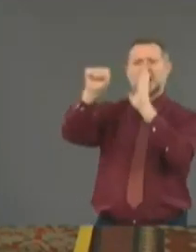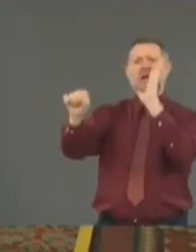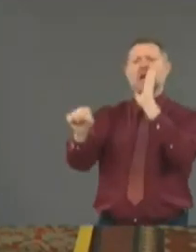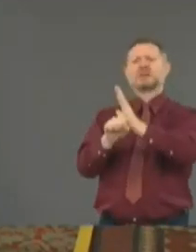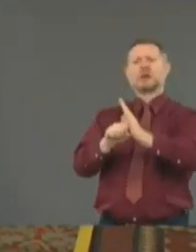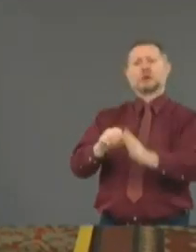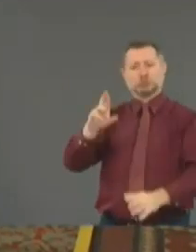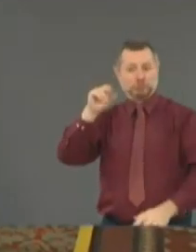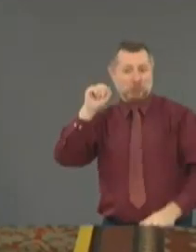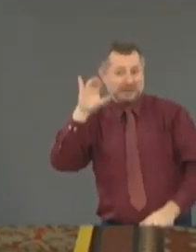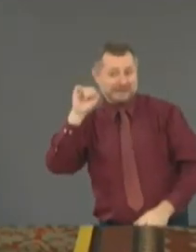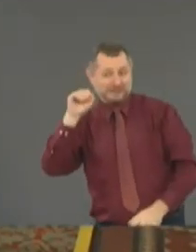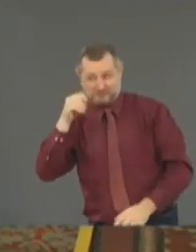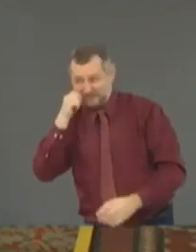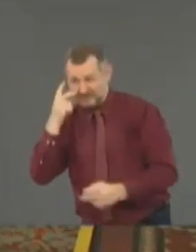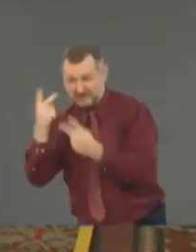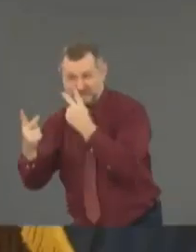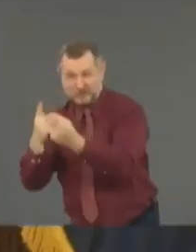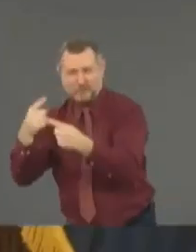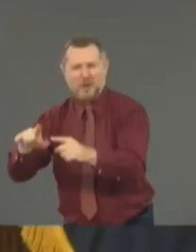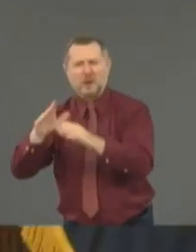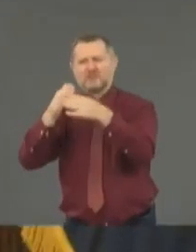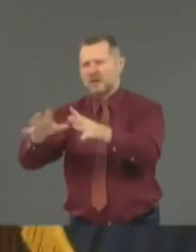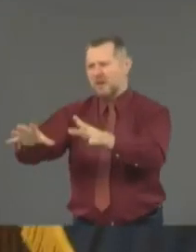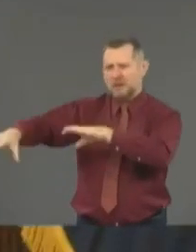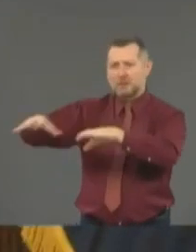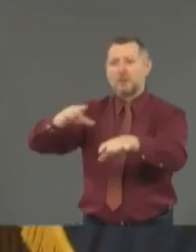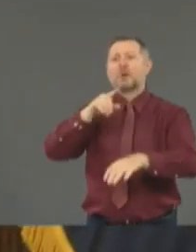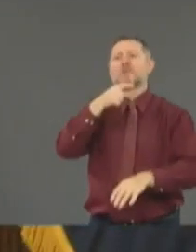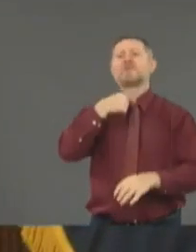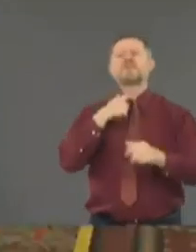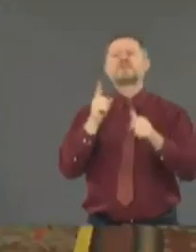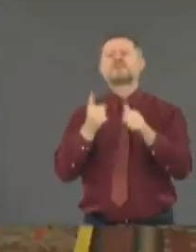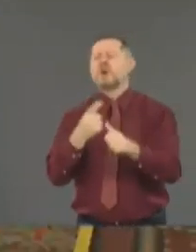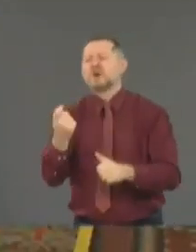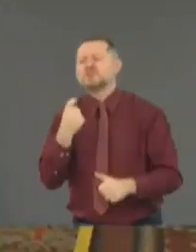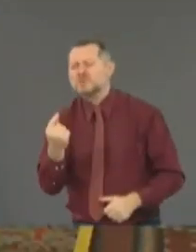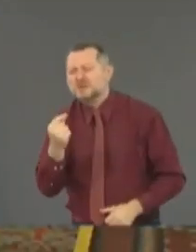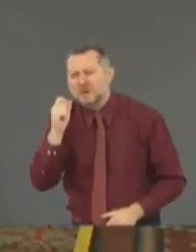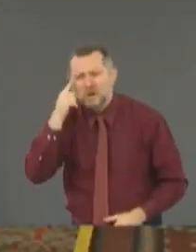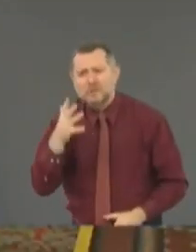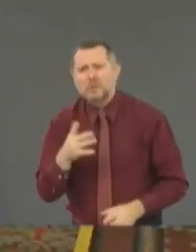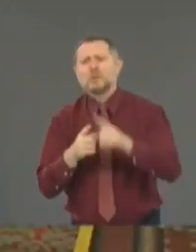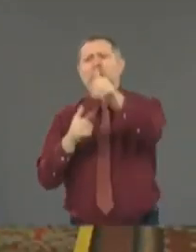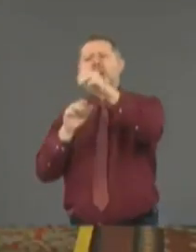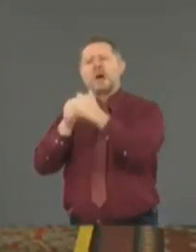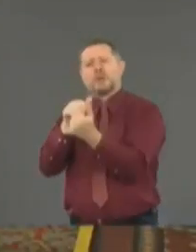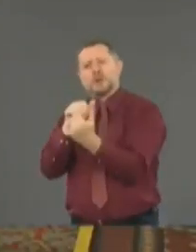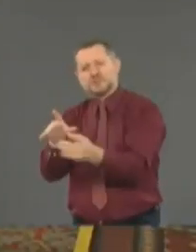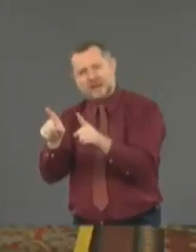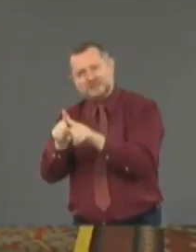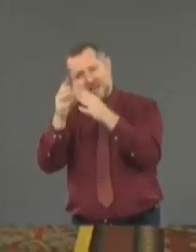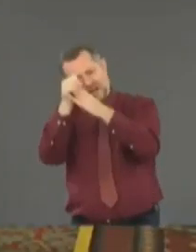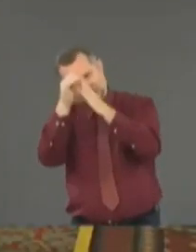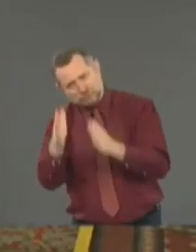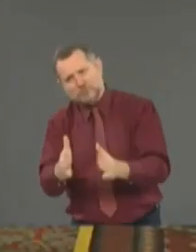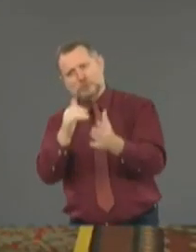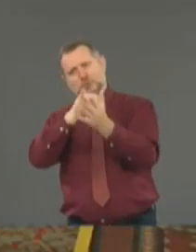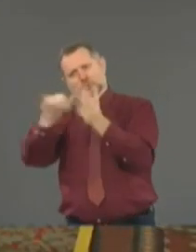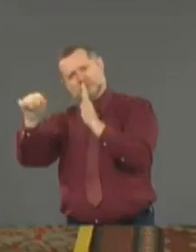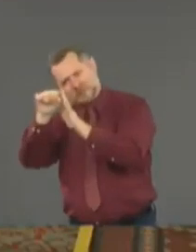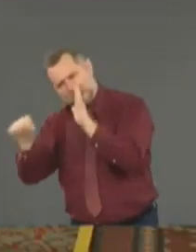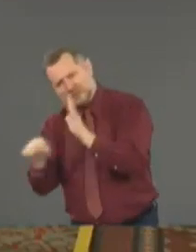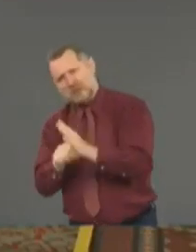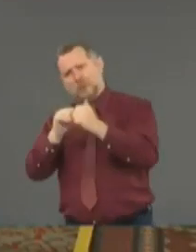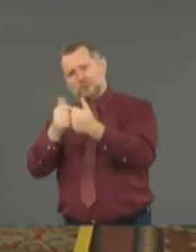a result of the situation that we're in? What was the first part? How do you deal with that as a leader and as a state to try to address this